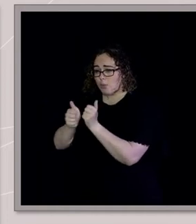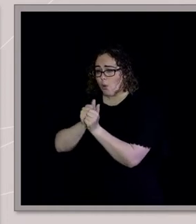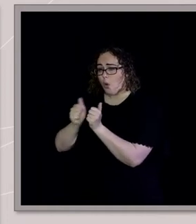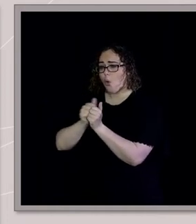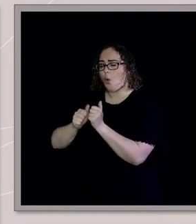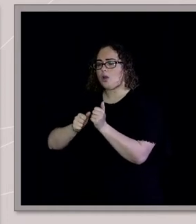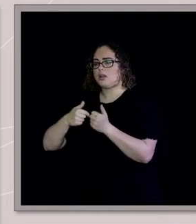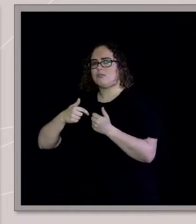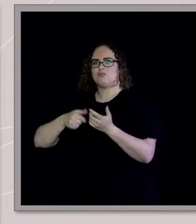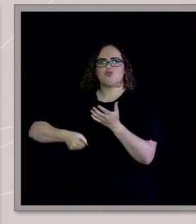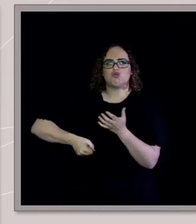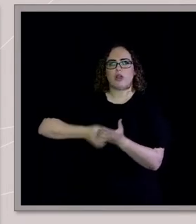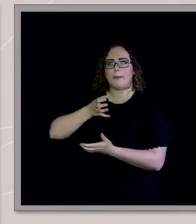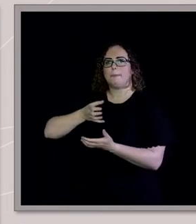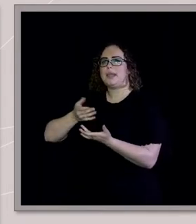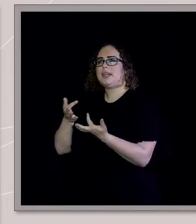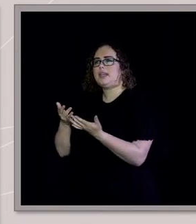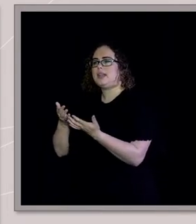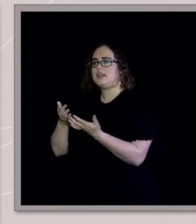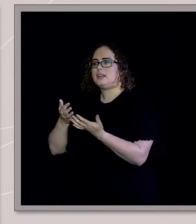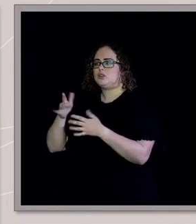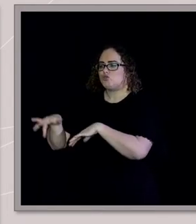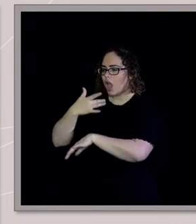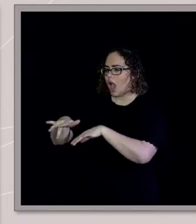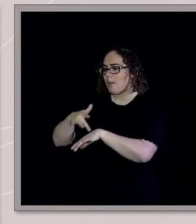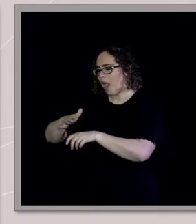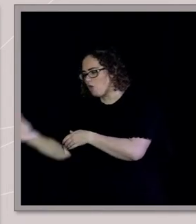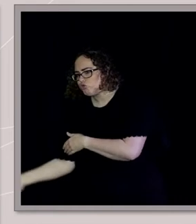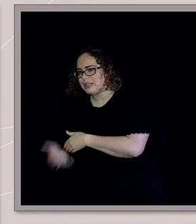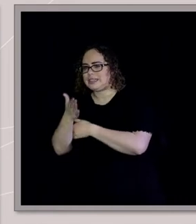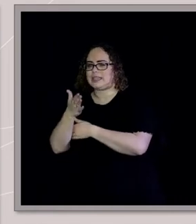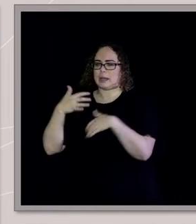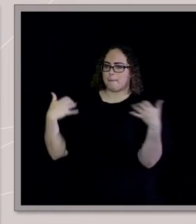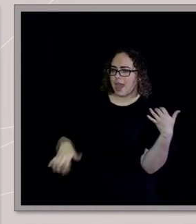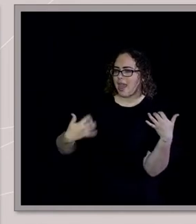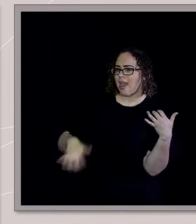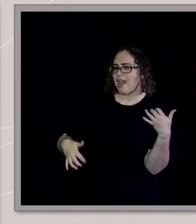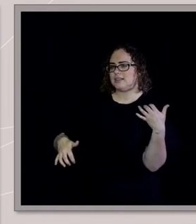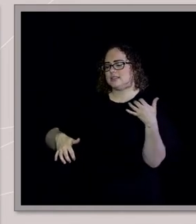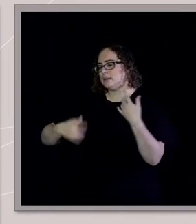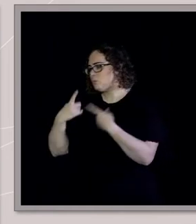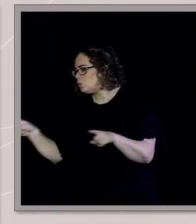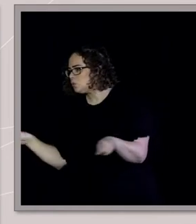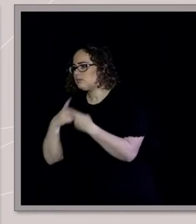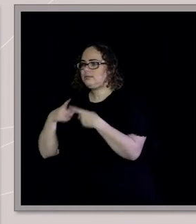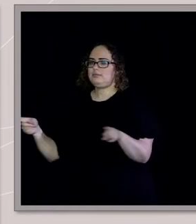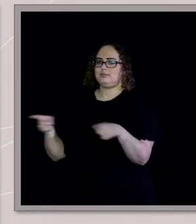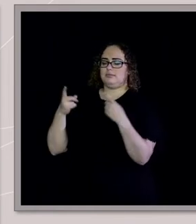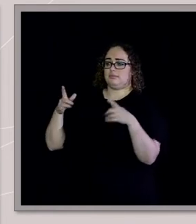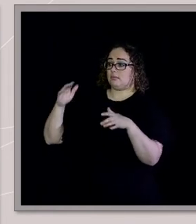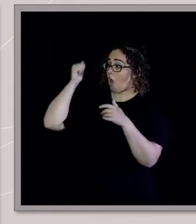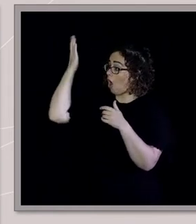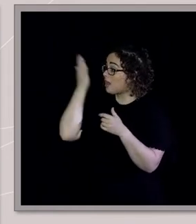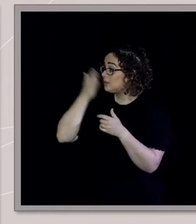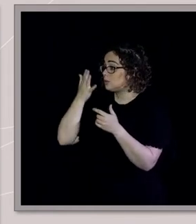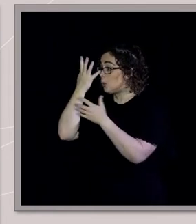club, cricket, drama, bands, music, everything at high school. But on the side of that, we had this